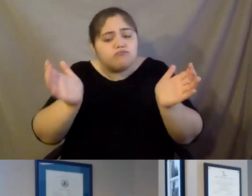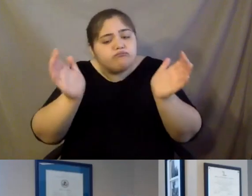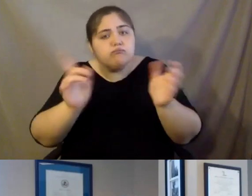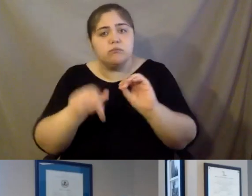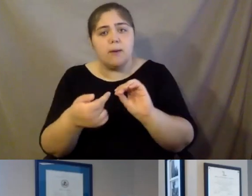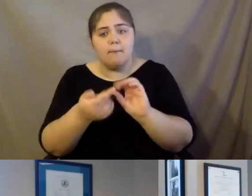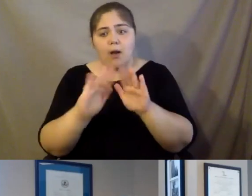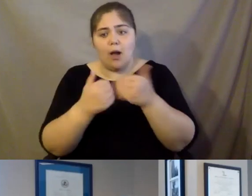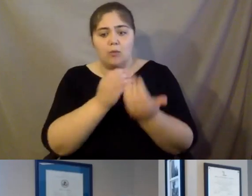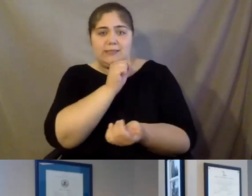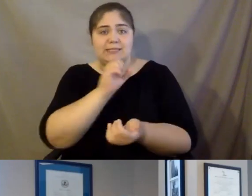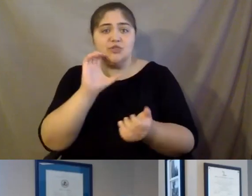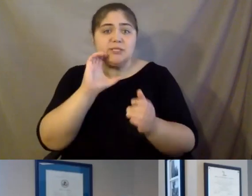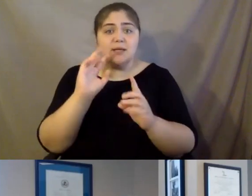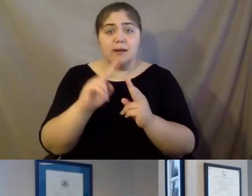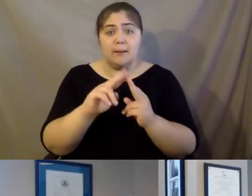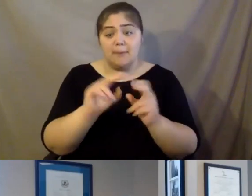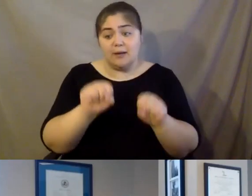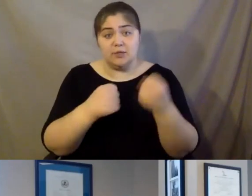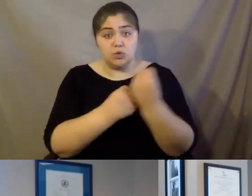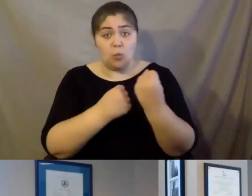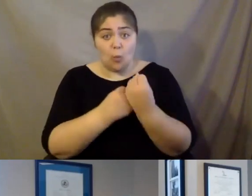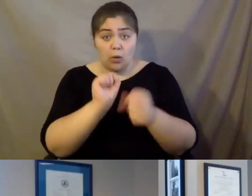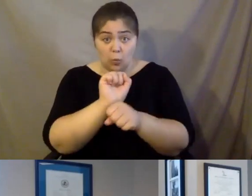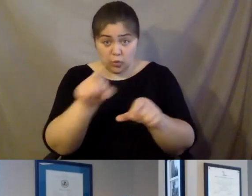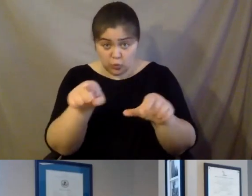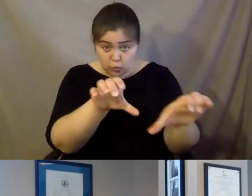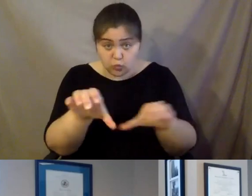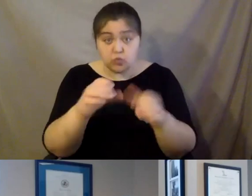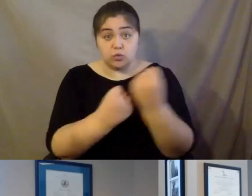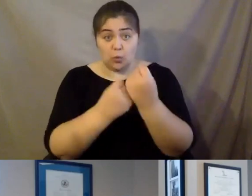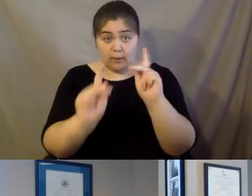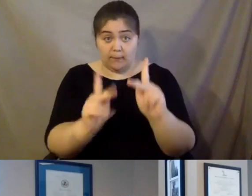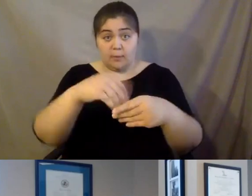companion might be able to support the work that you do supporting older adults in the community.